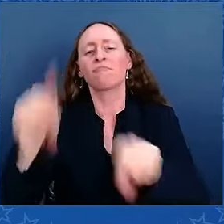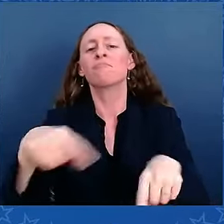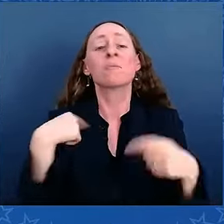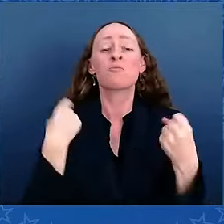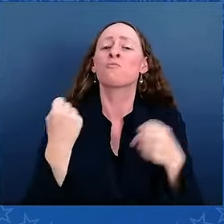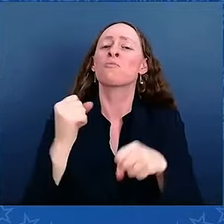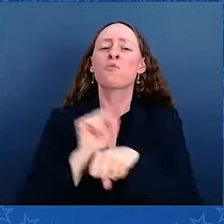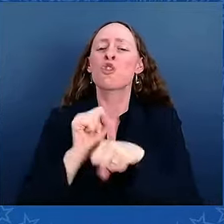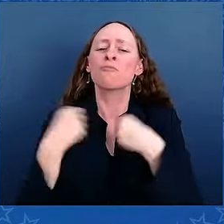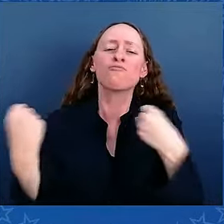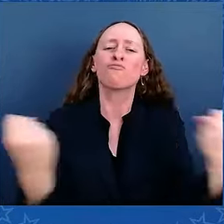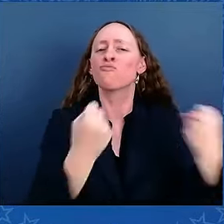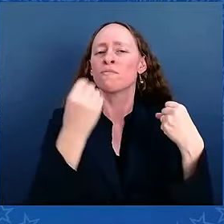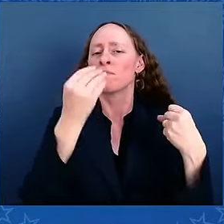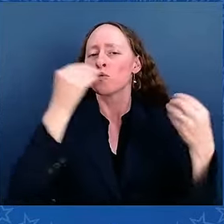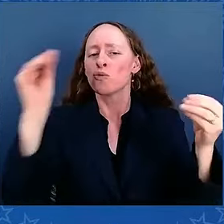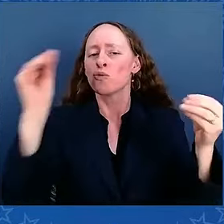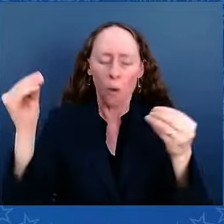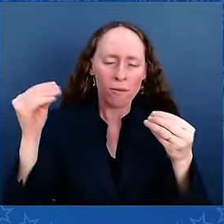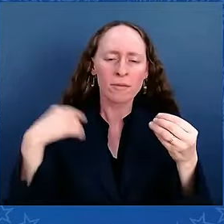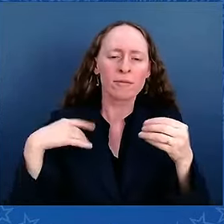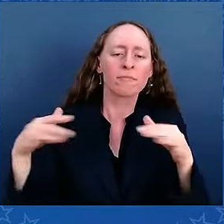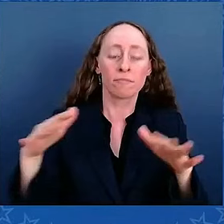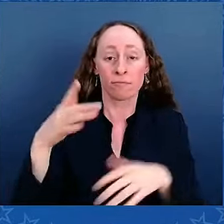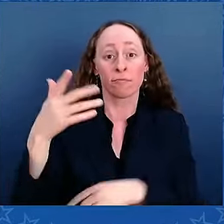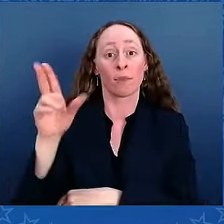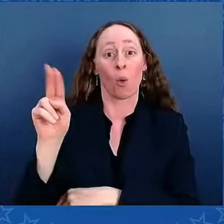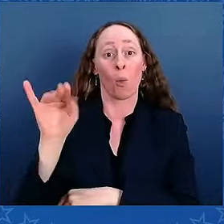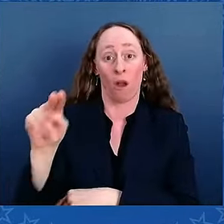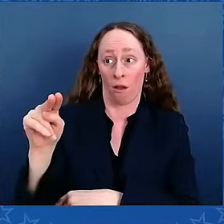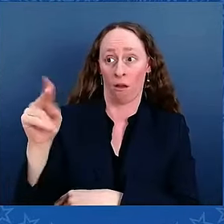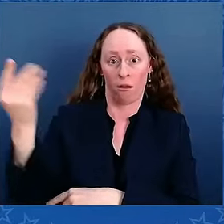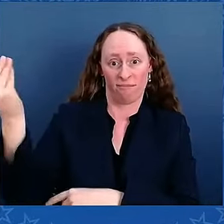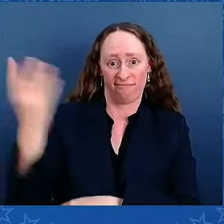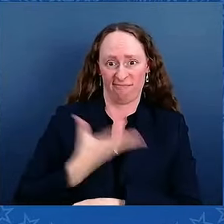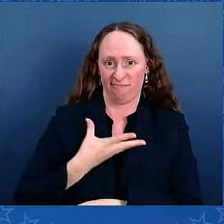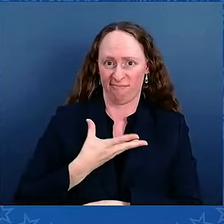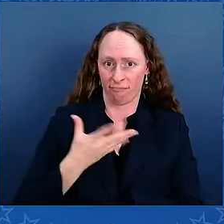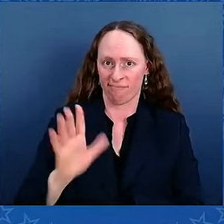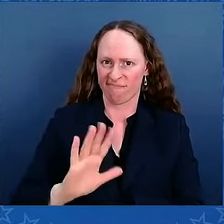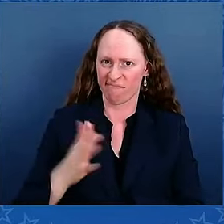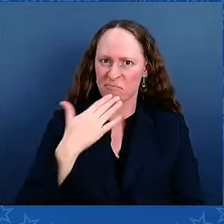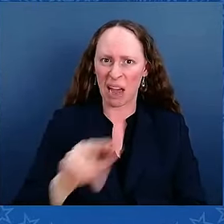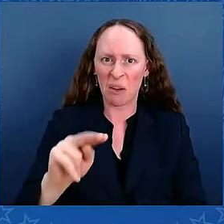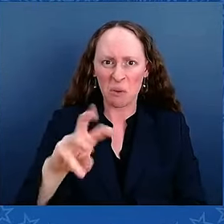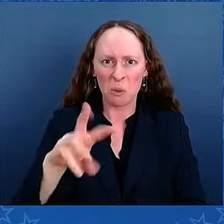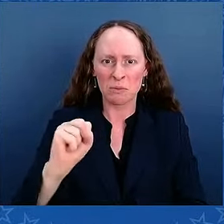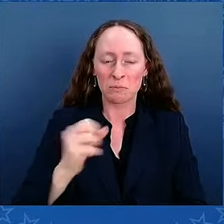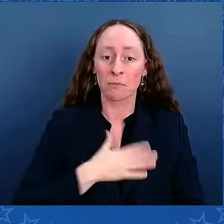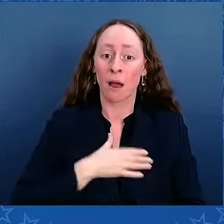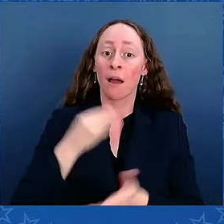pension fund was in critical and declining condition. So this is after eight years of retirement.